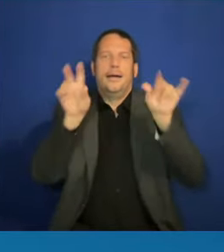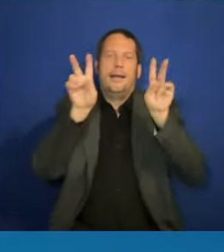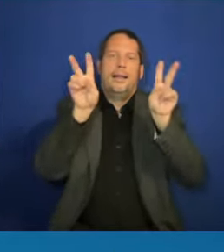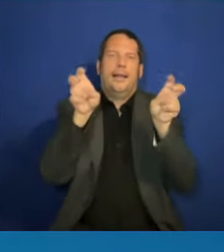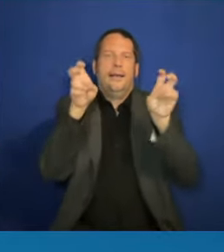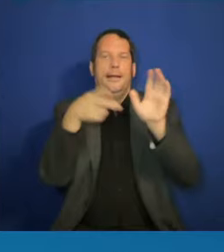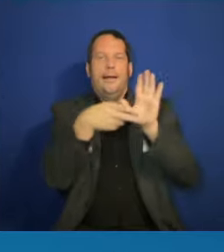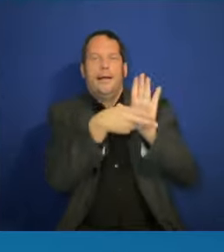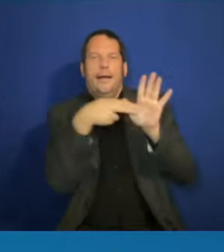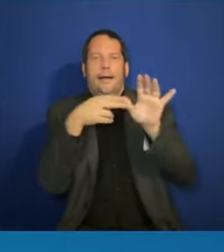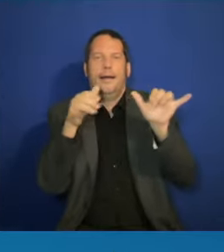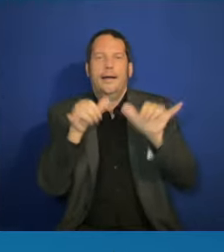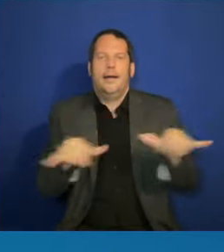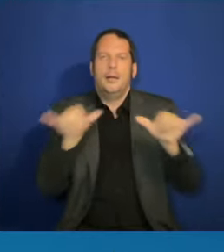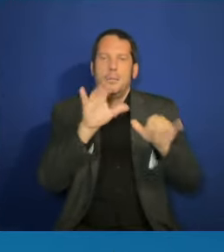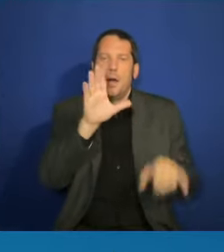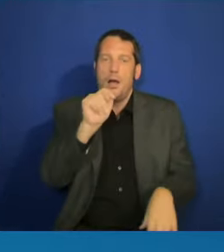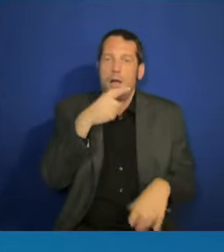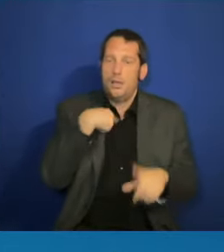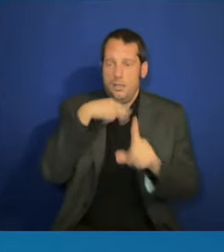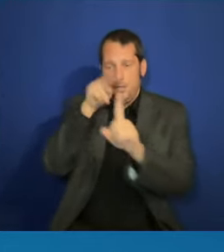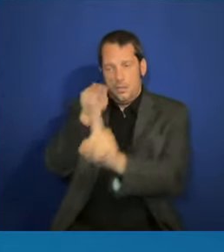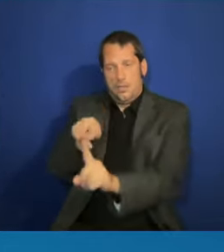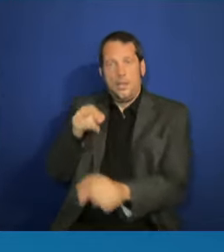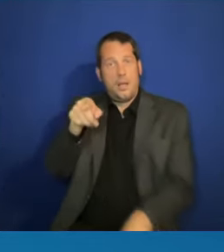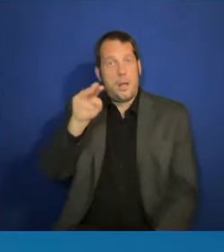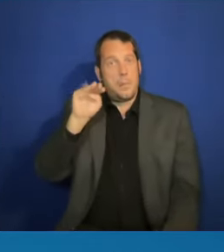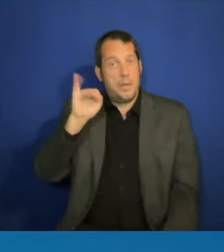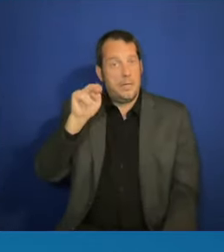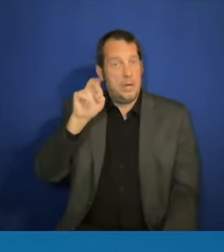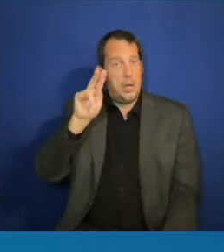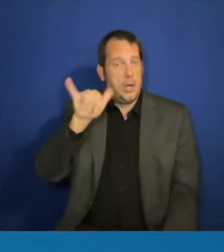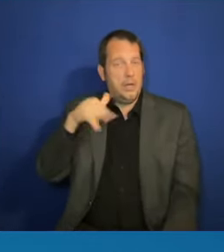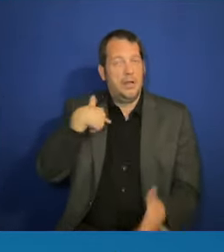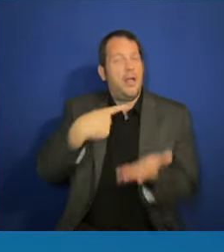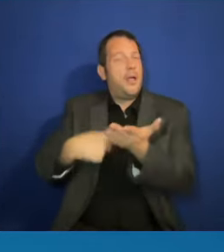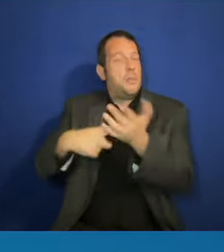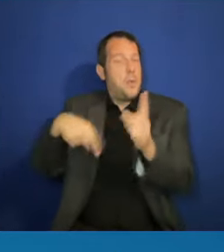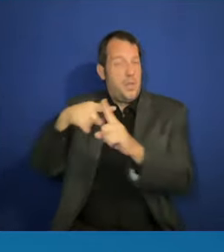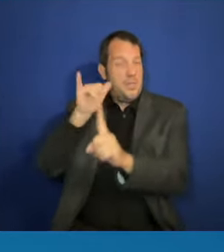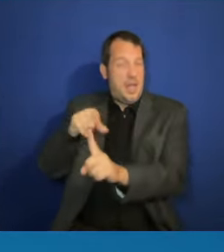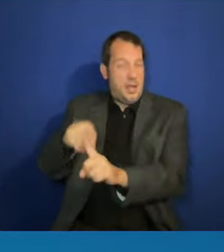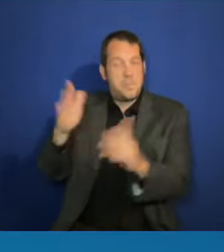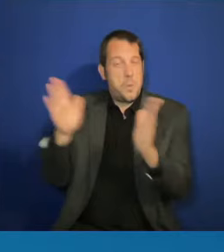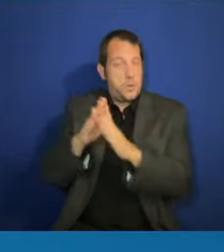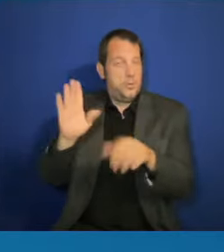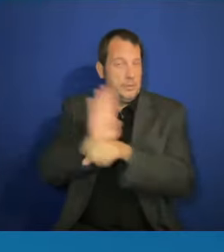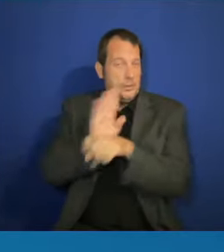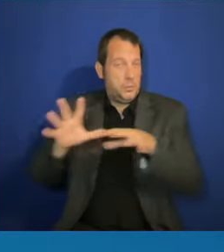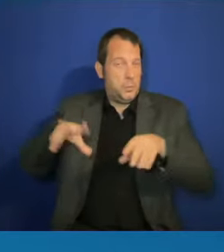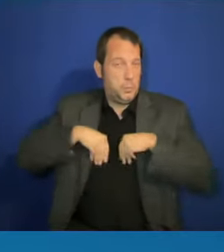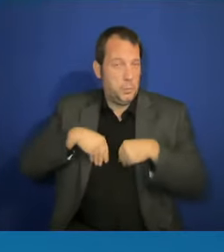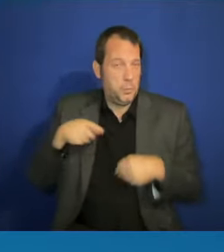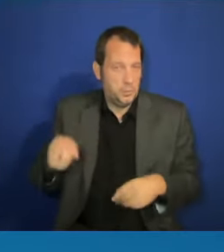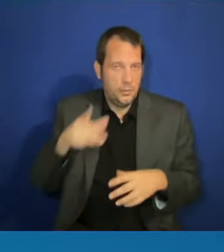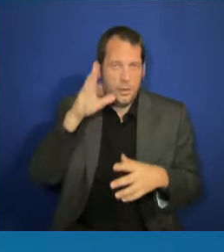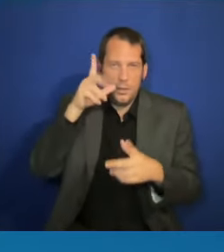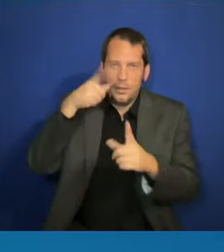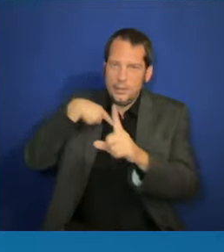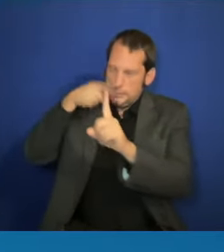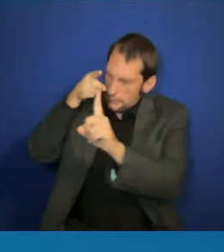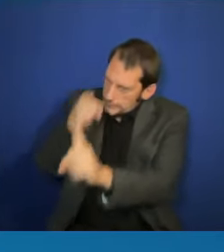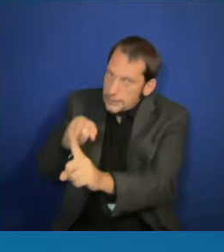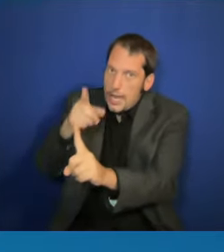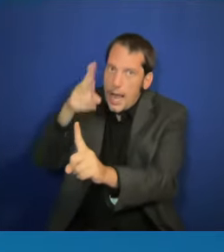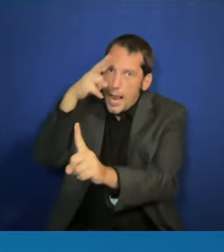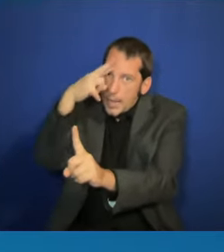and let's be more specific about Latino small business owners. Yes, it is restaurants, but it is so much more. It is about,